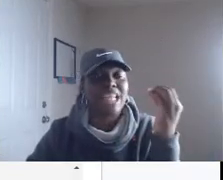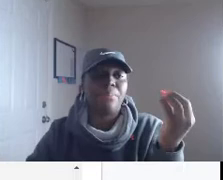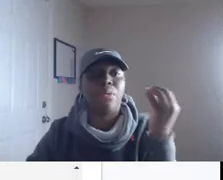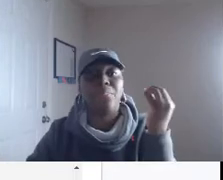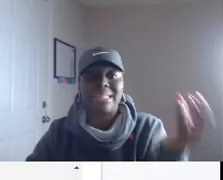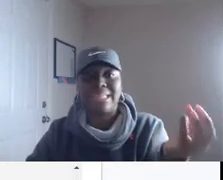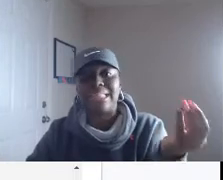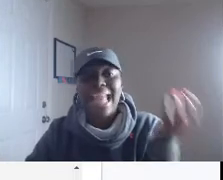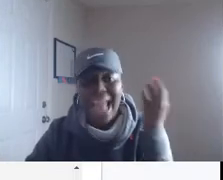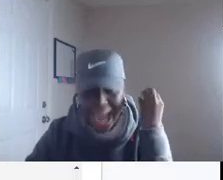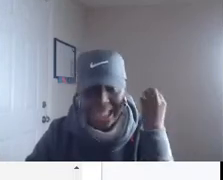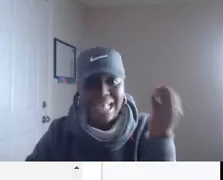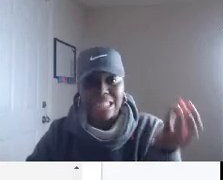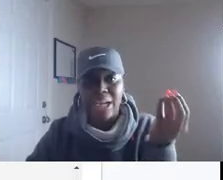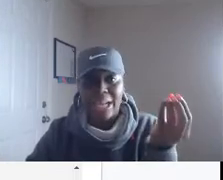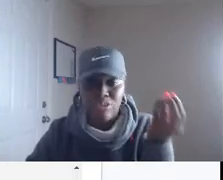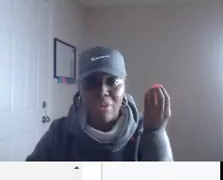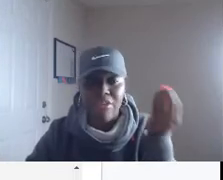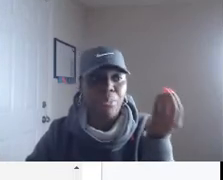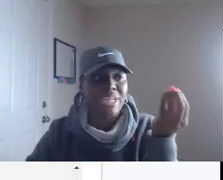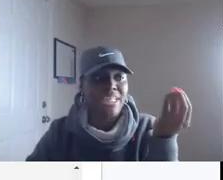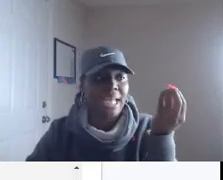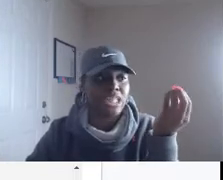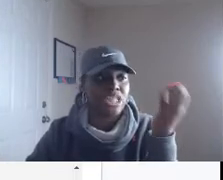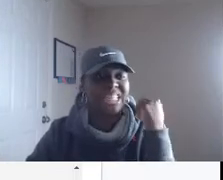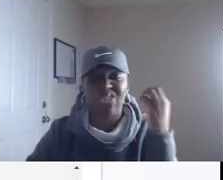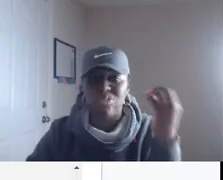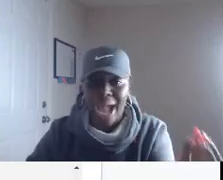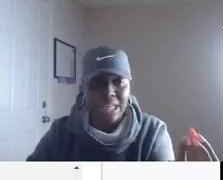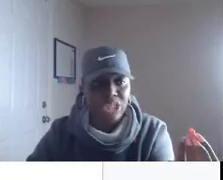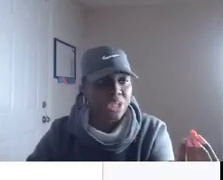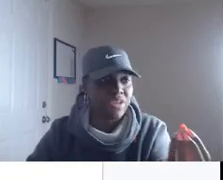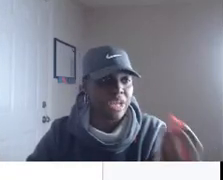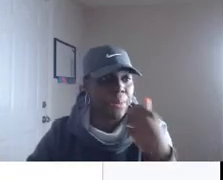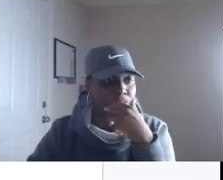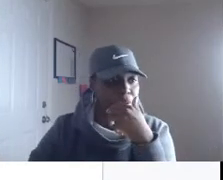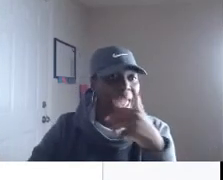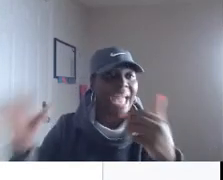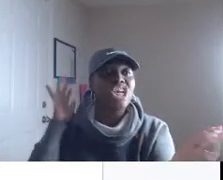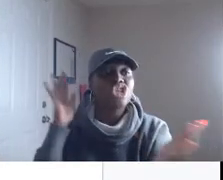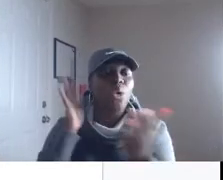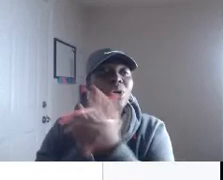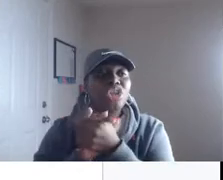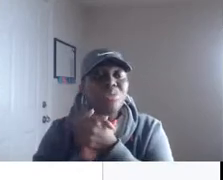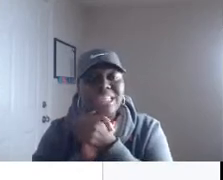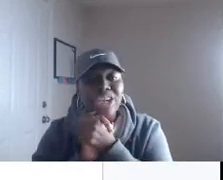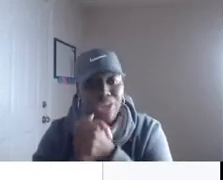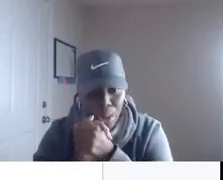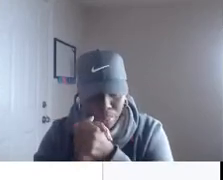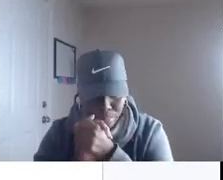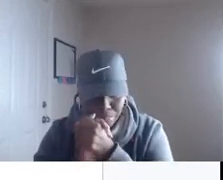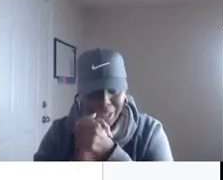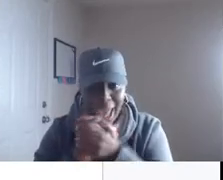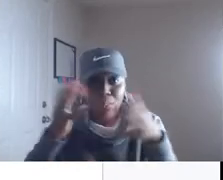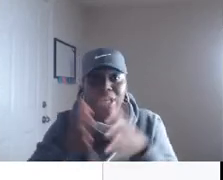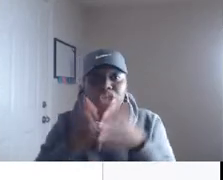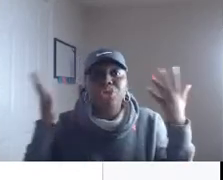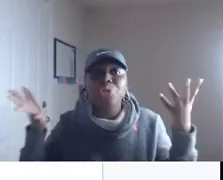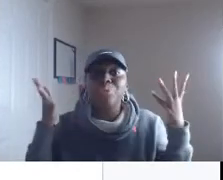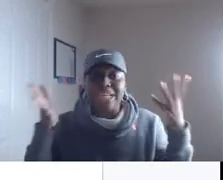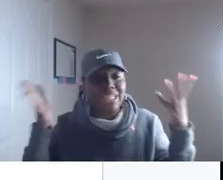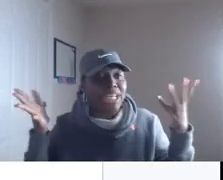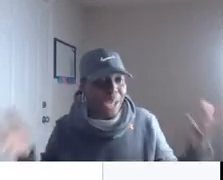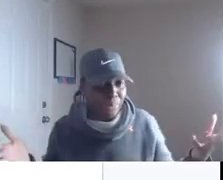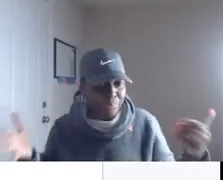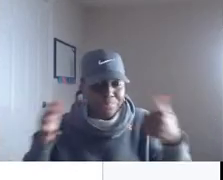tells you how to set up your business and it's going to do a 50 point checklist let's get right into this video okay so what you need to know okay what